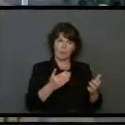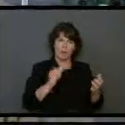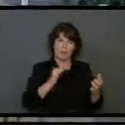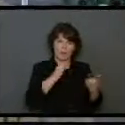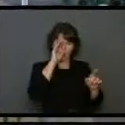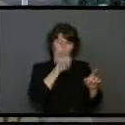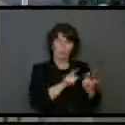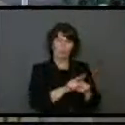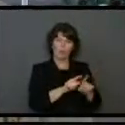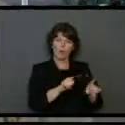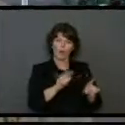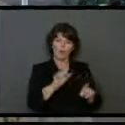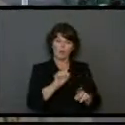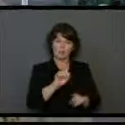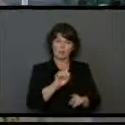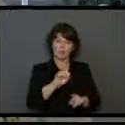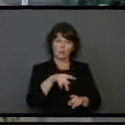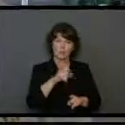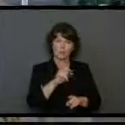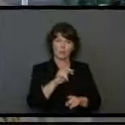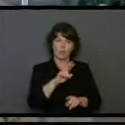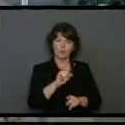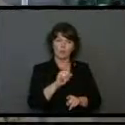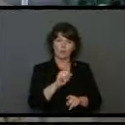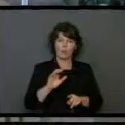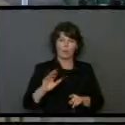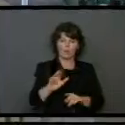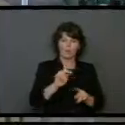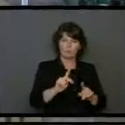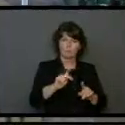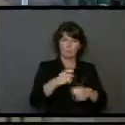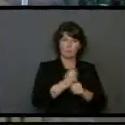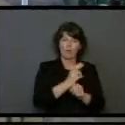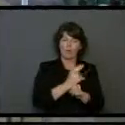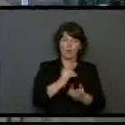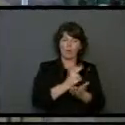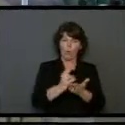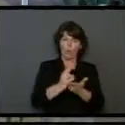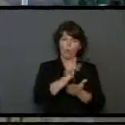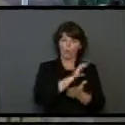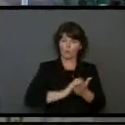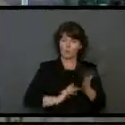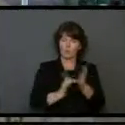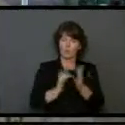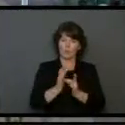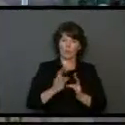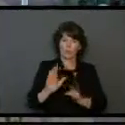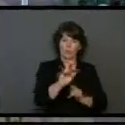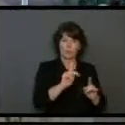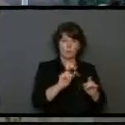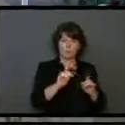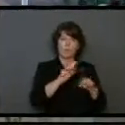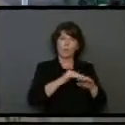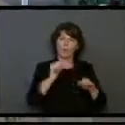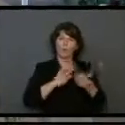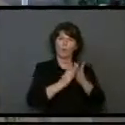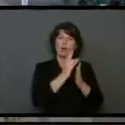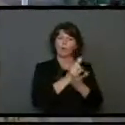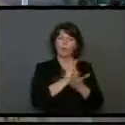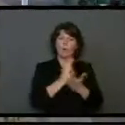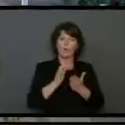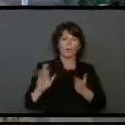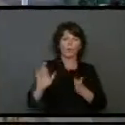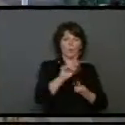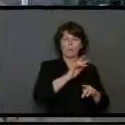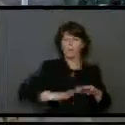to the church of God in Corinth, to those sanctified in Christ Jesus, and called to be holy, together with all